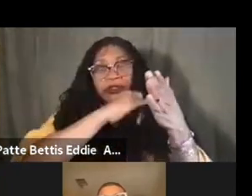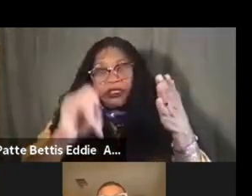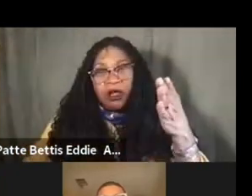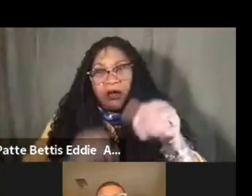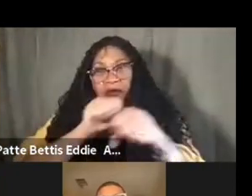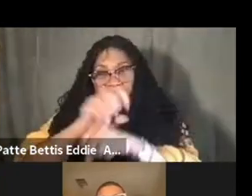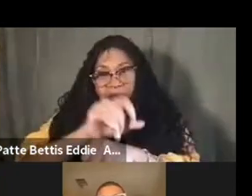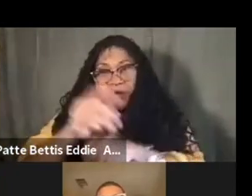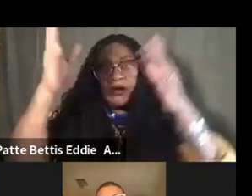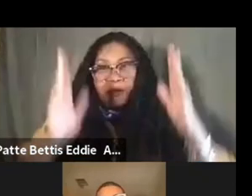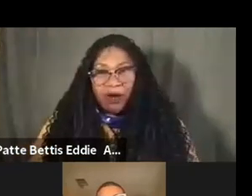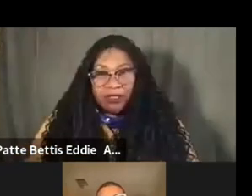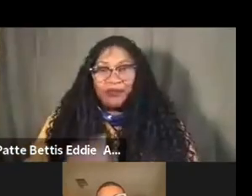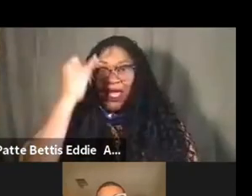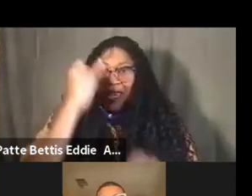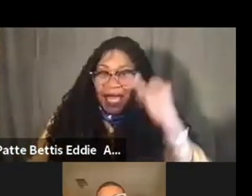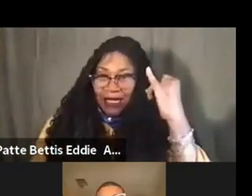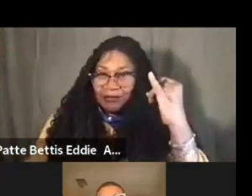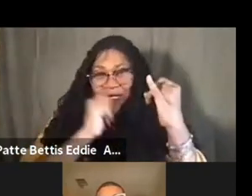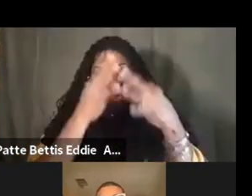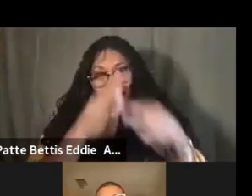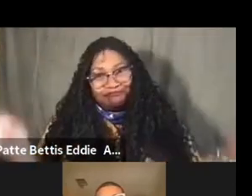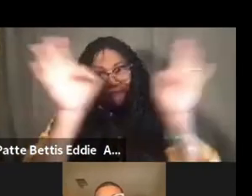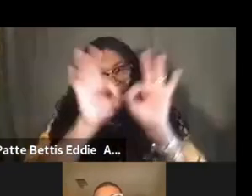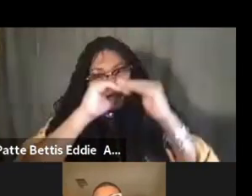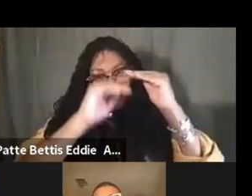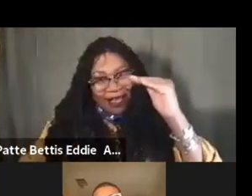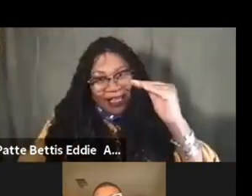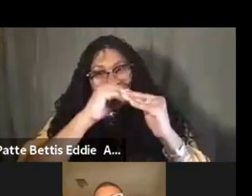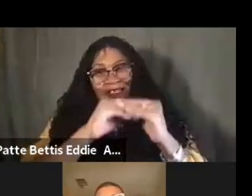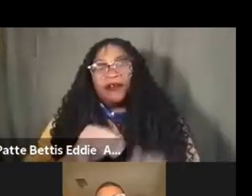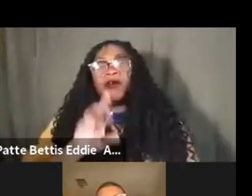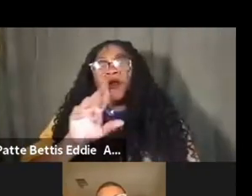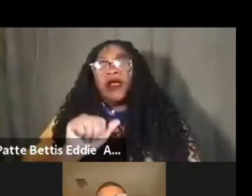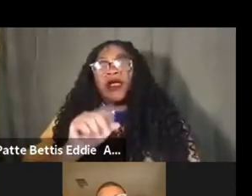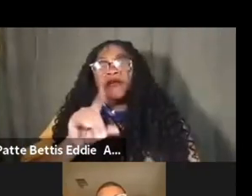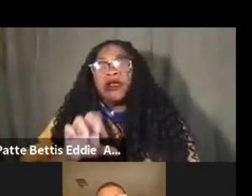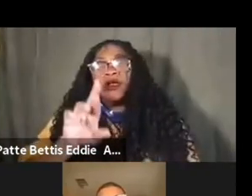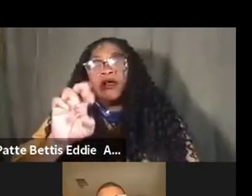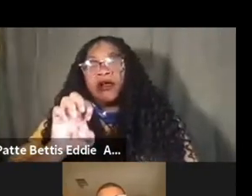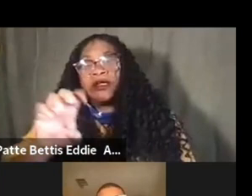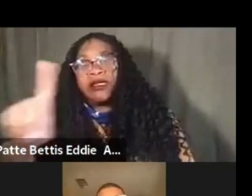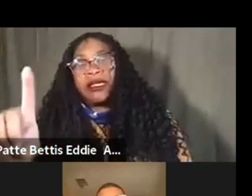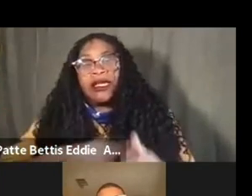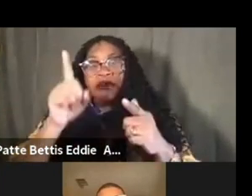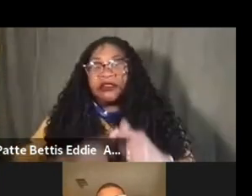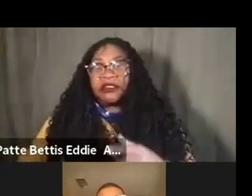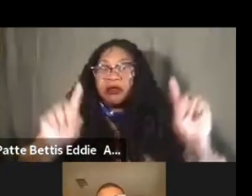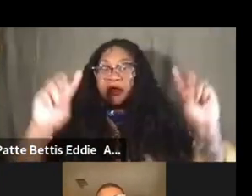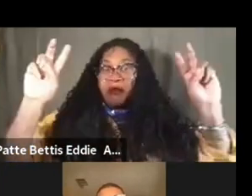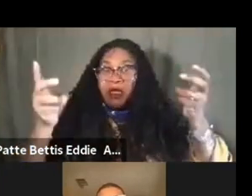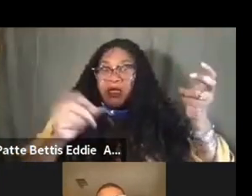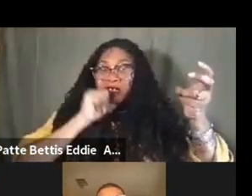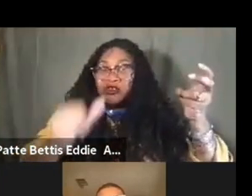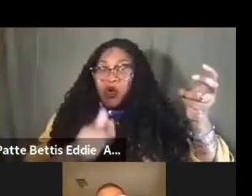And last but certainly not least, we have Teresa Rayford, who is the founder of Don't Shoot Portland,